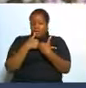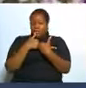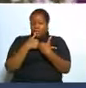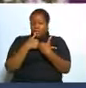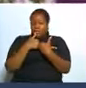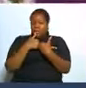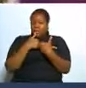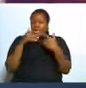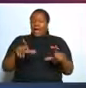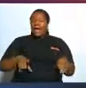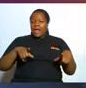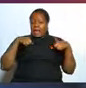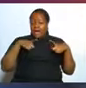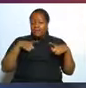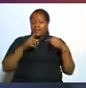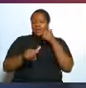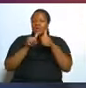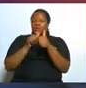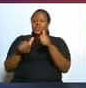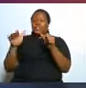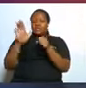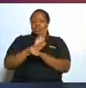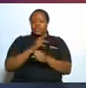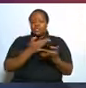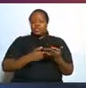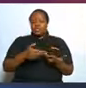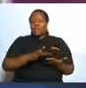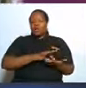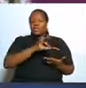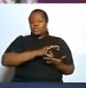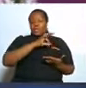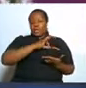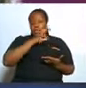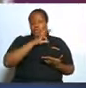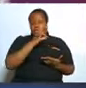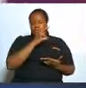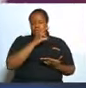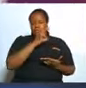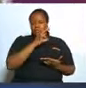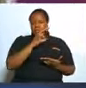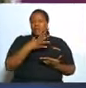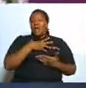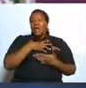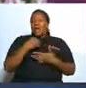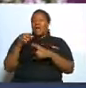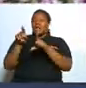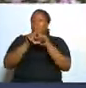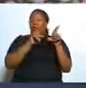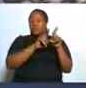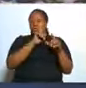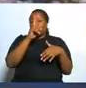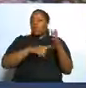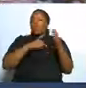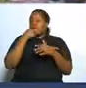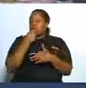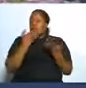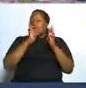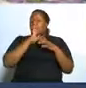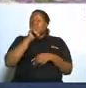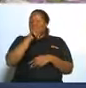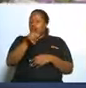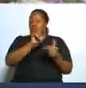kind of life that is filled with the holy spirit and as i say that you may be baptized